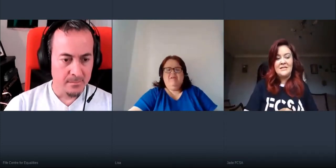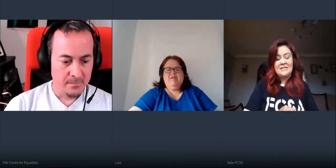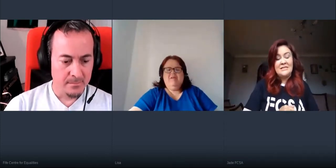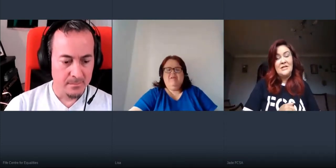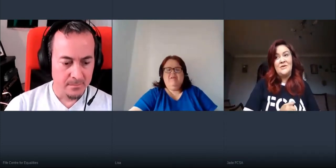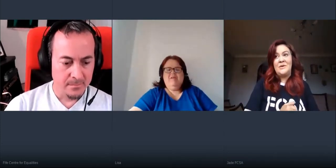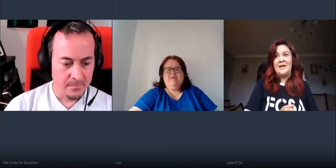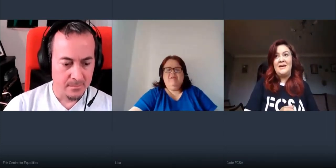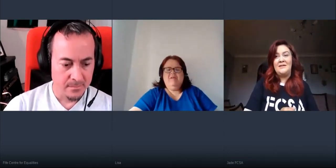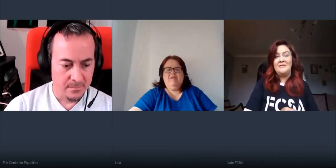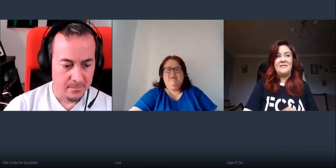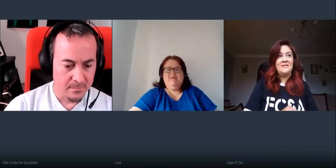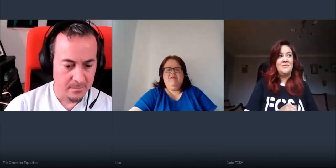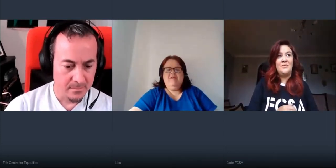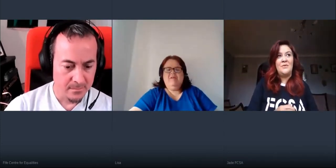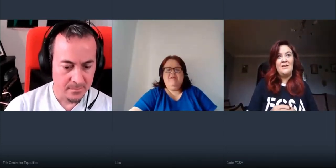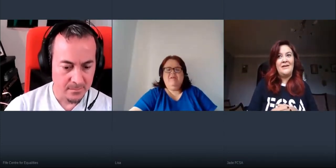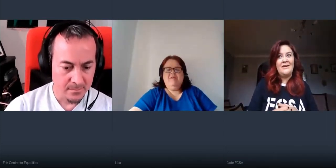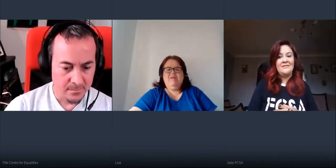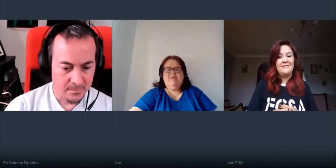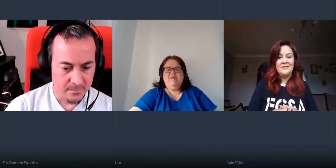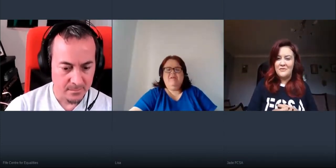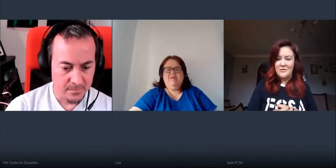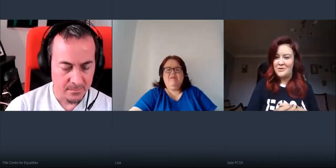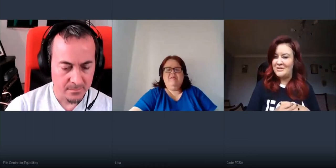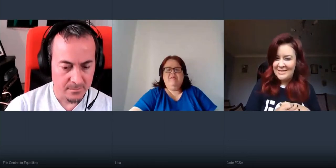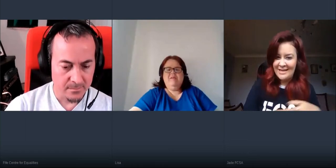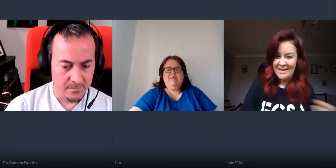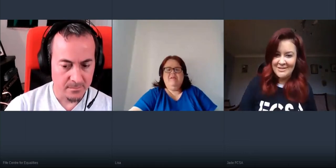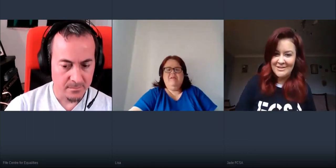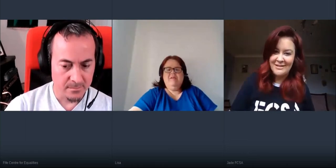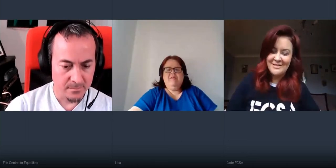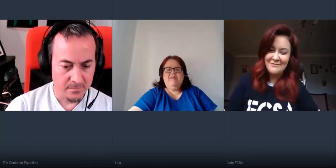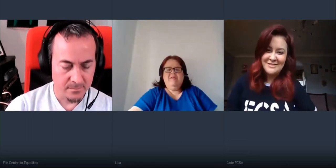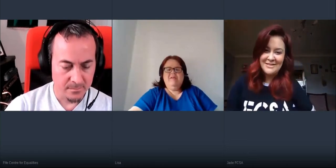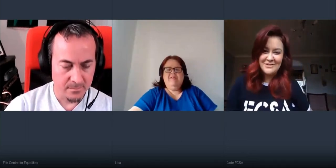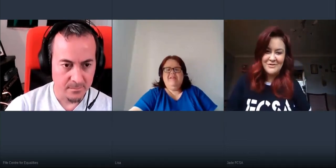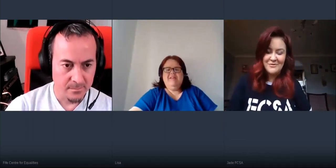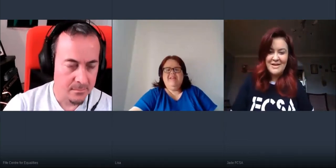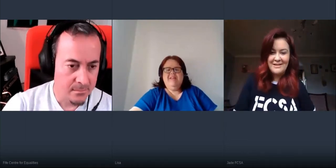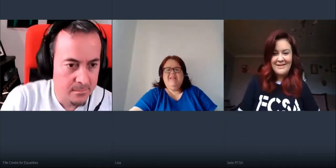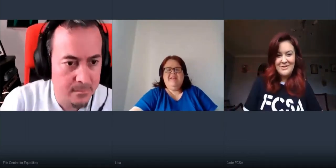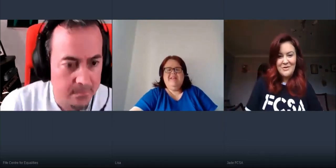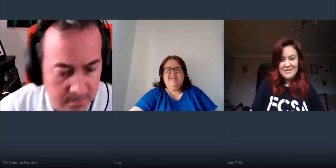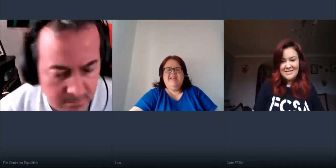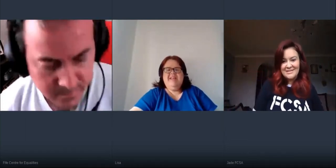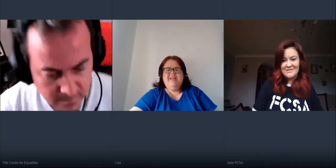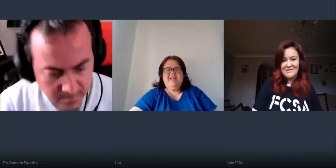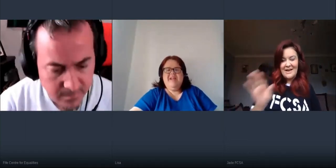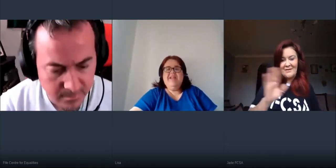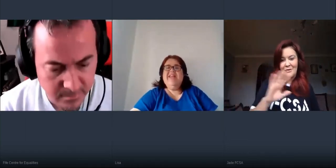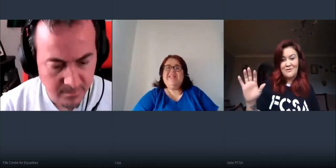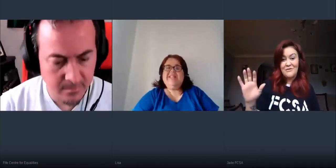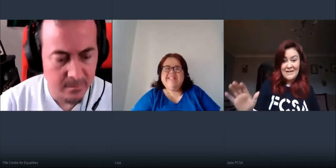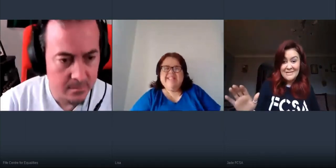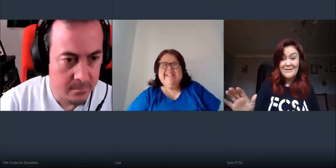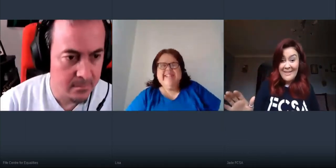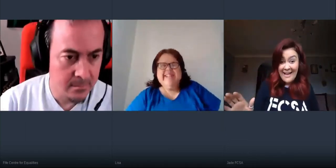we did weekly i don't know if you joined in any actually lisa we did sort of weekly quizzes um